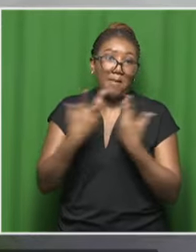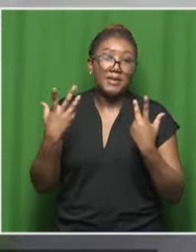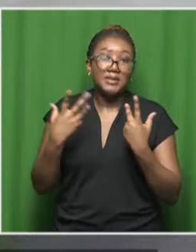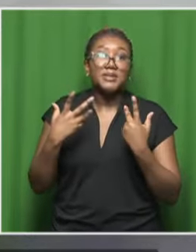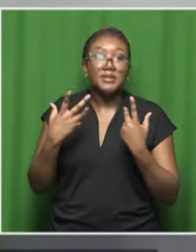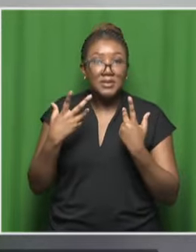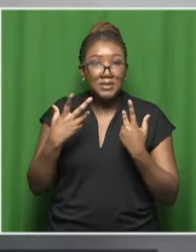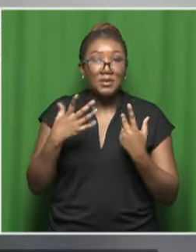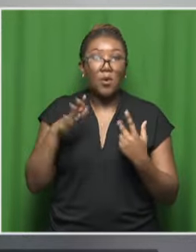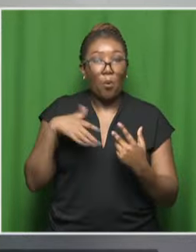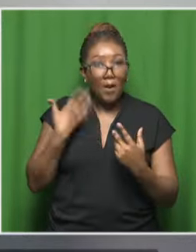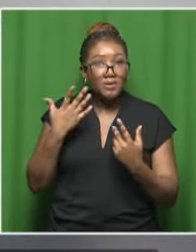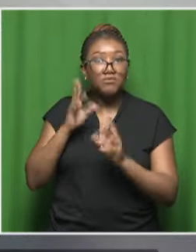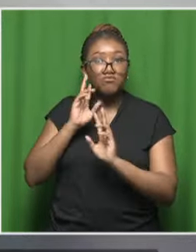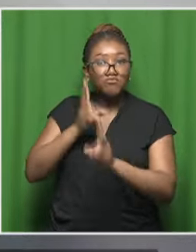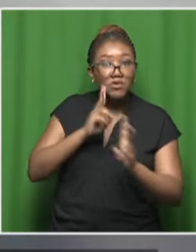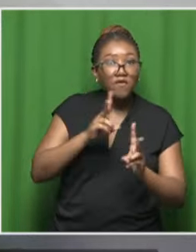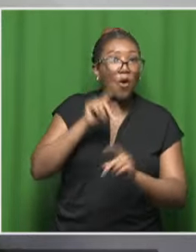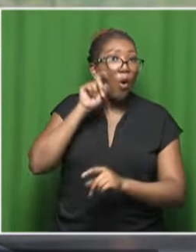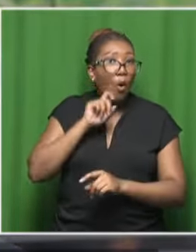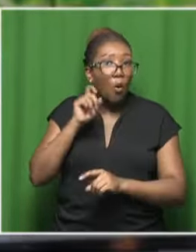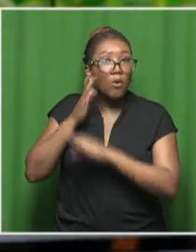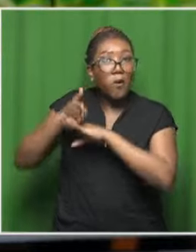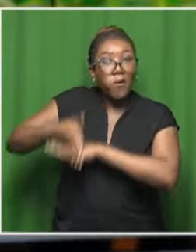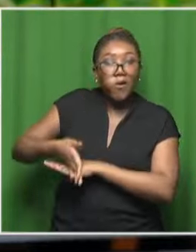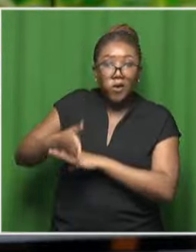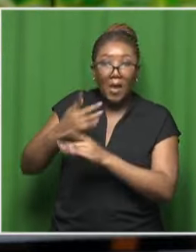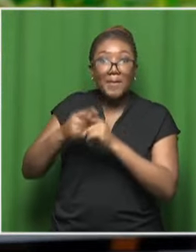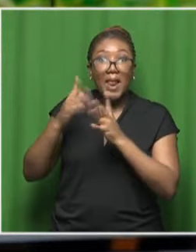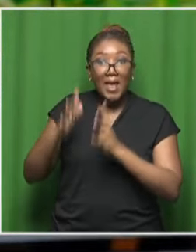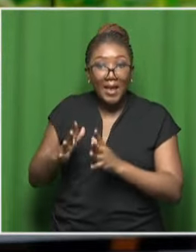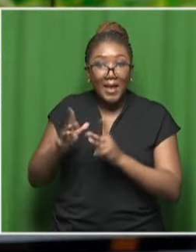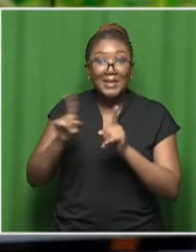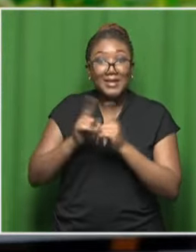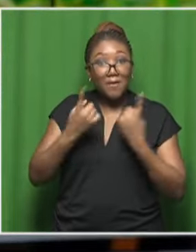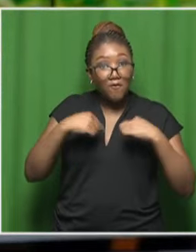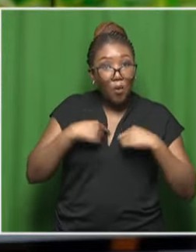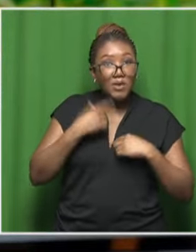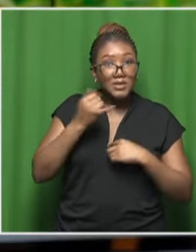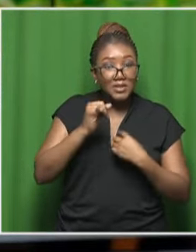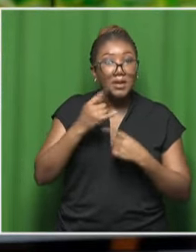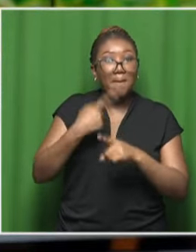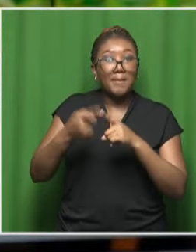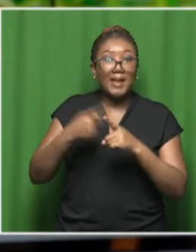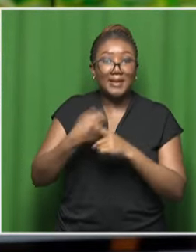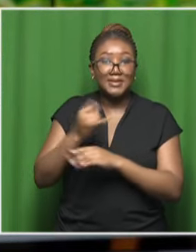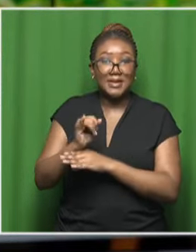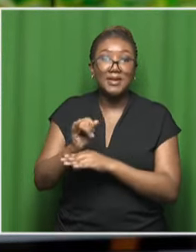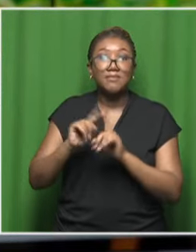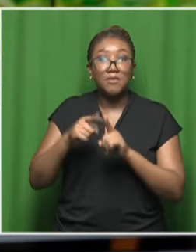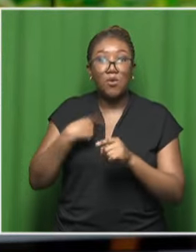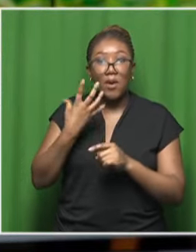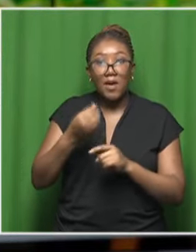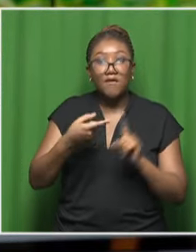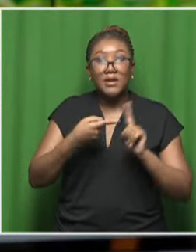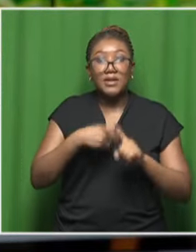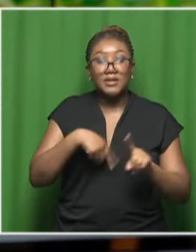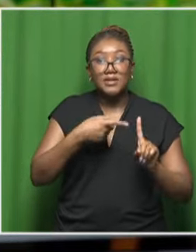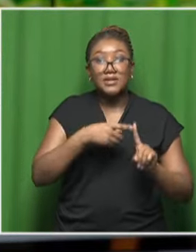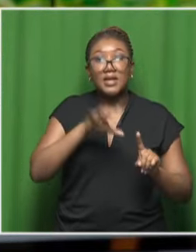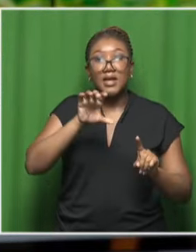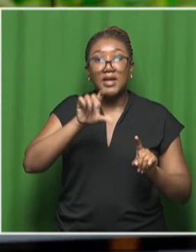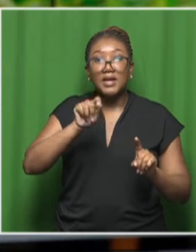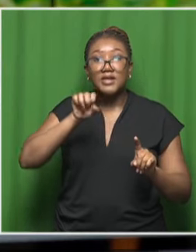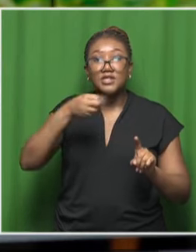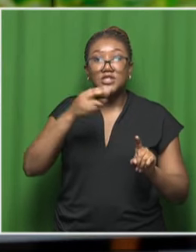the legends to be seen and for us to be playing still. And this year as well, we had the likes of Sipiri Shabalala,